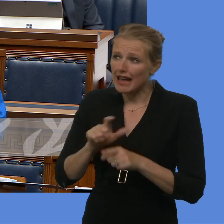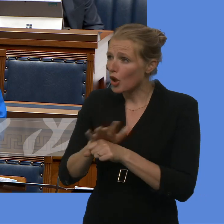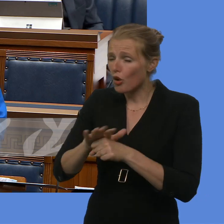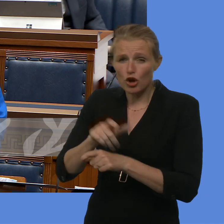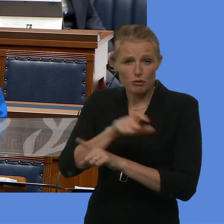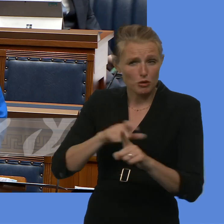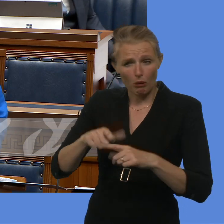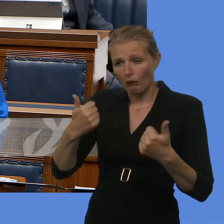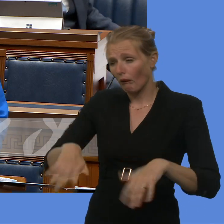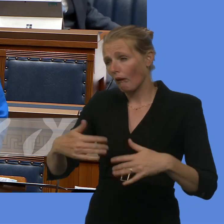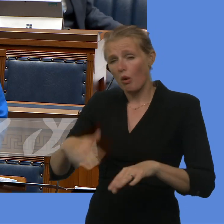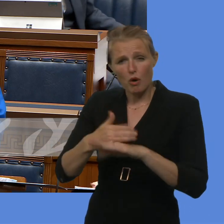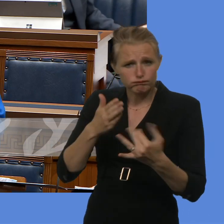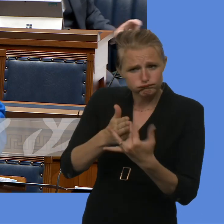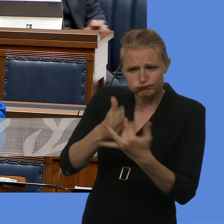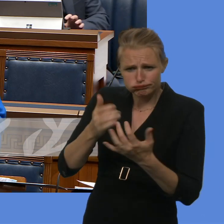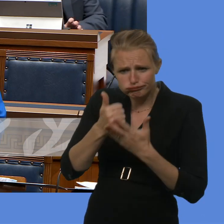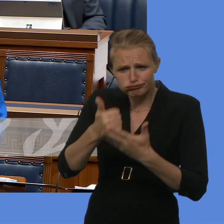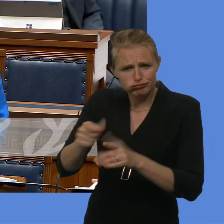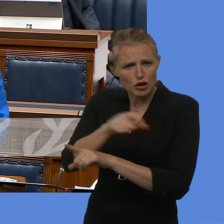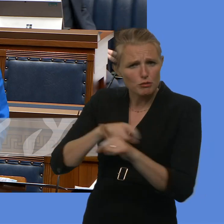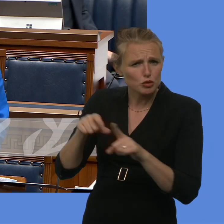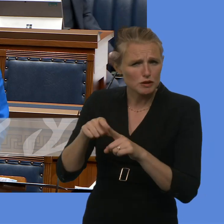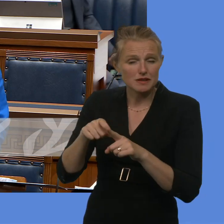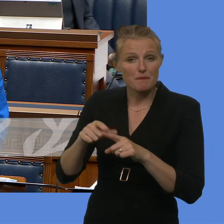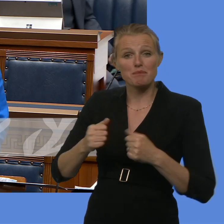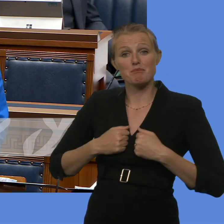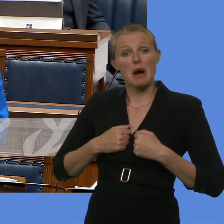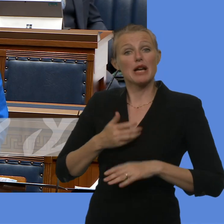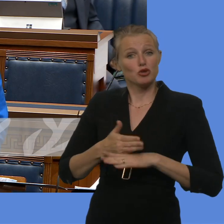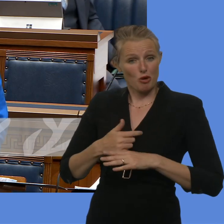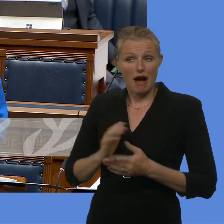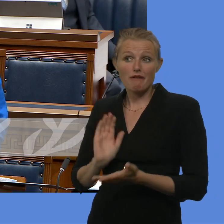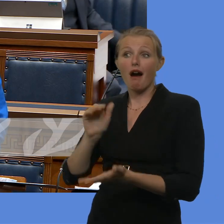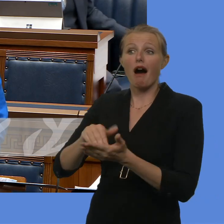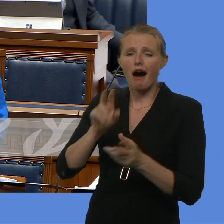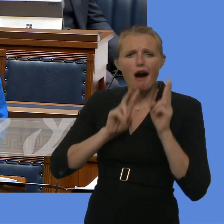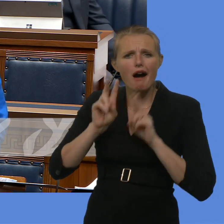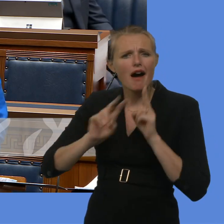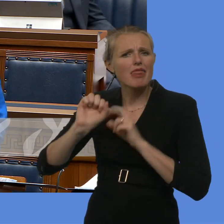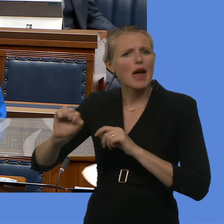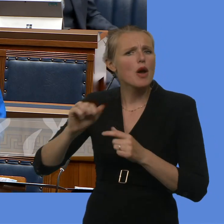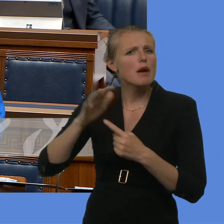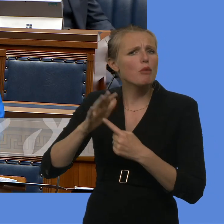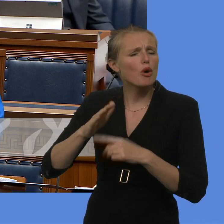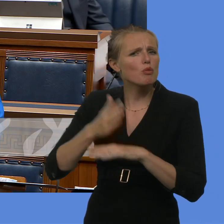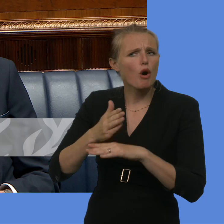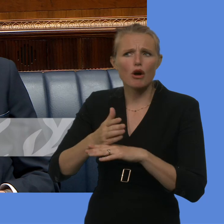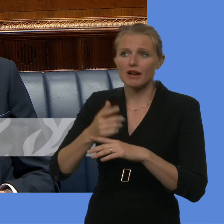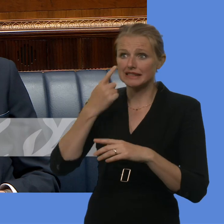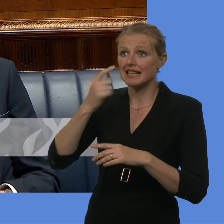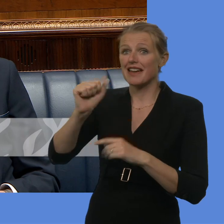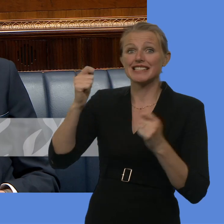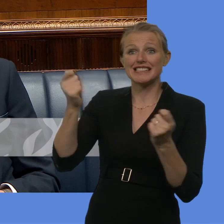for some considerable time. In this role, I have had the opportunity to come along and to see some of their important work and their celebration events.